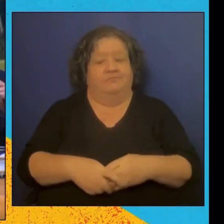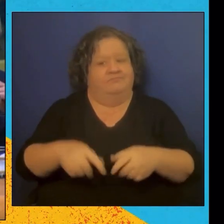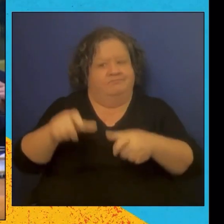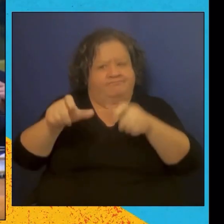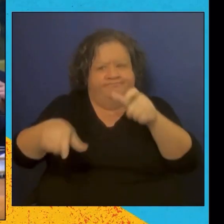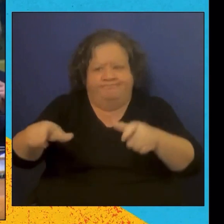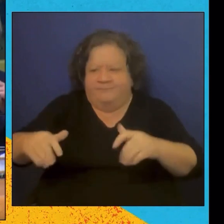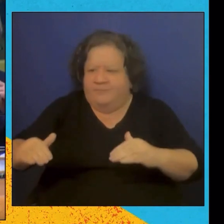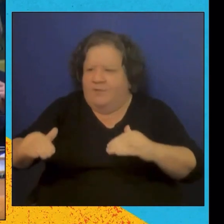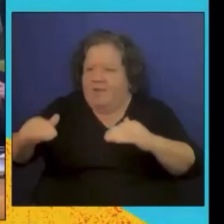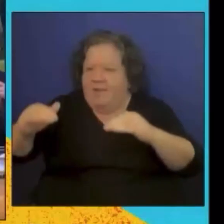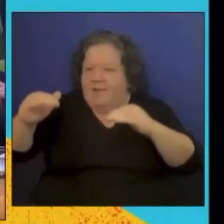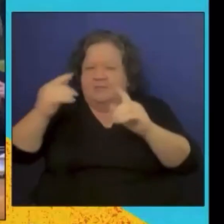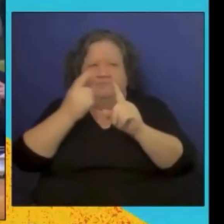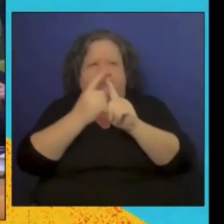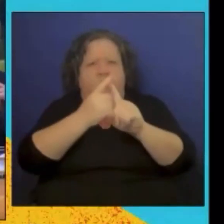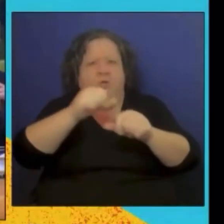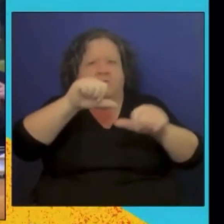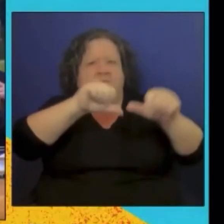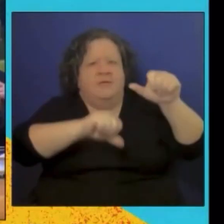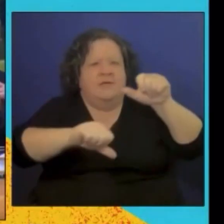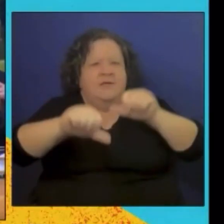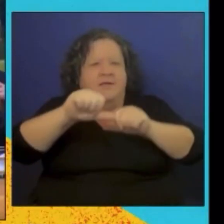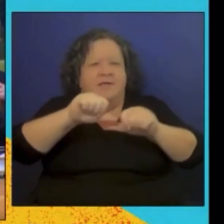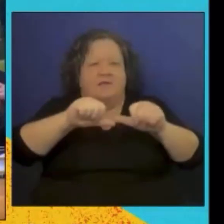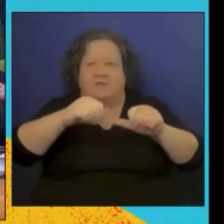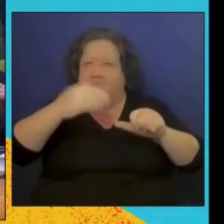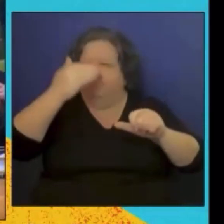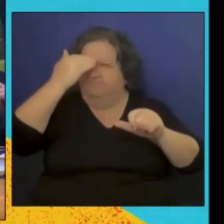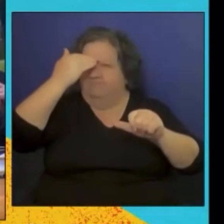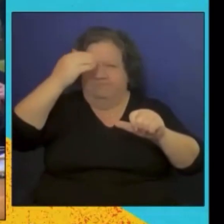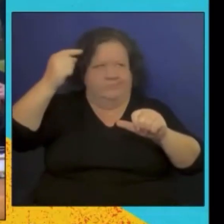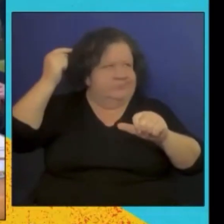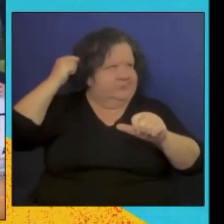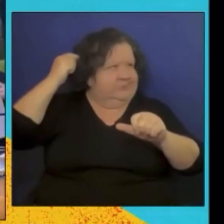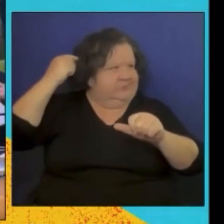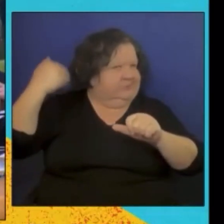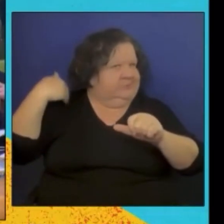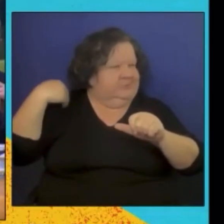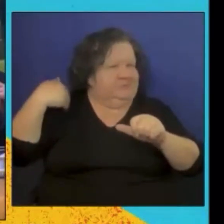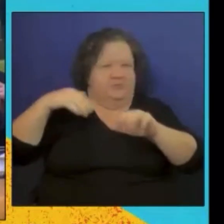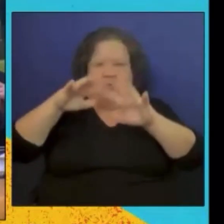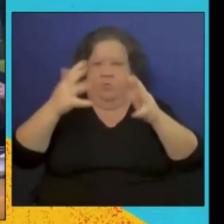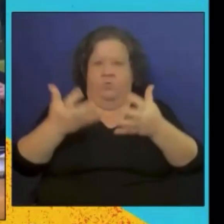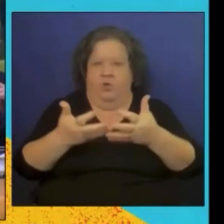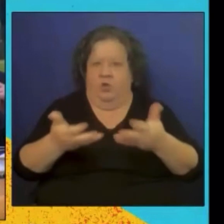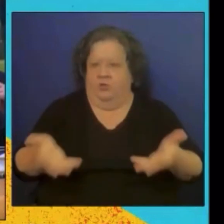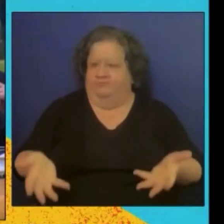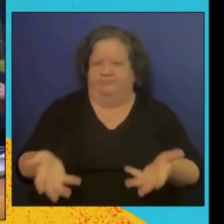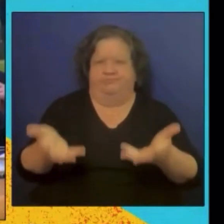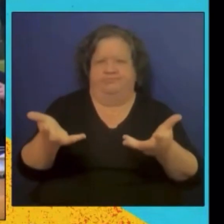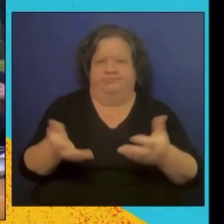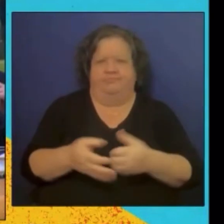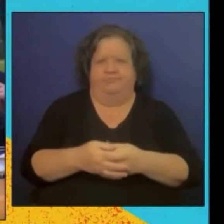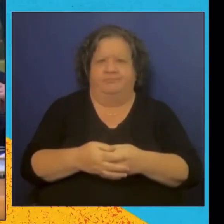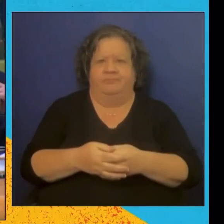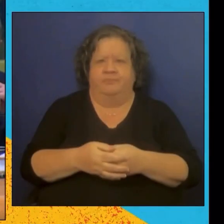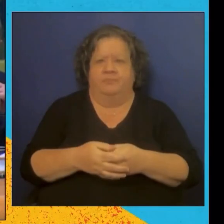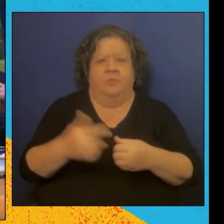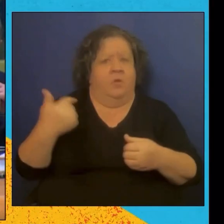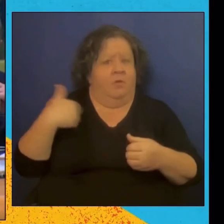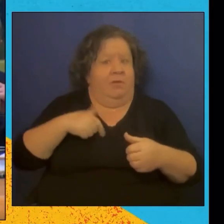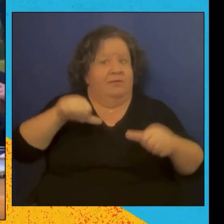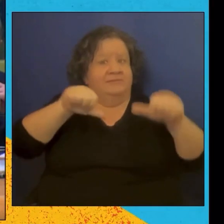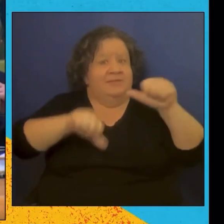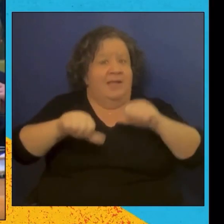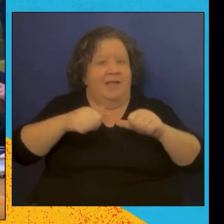wings of science and conscience. We inspire children to use scientific knowledge to make a positive impact people's lives